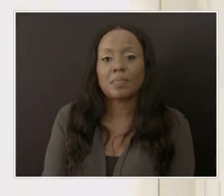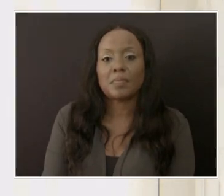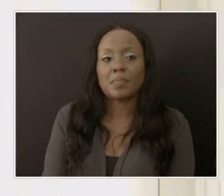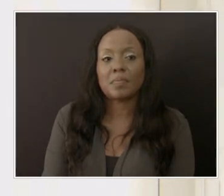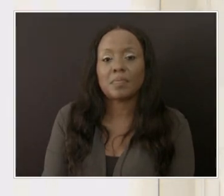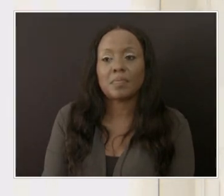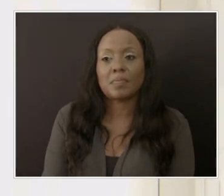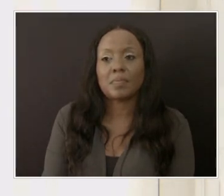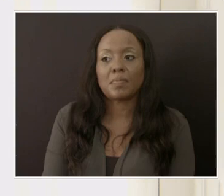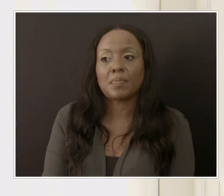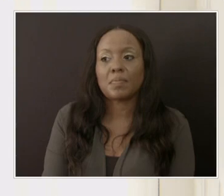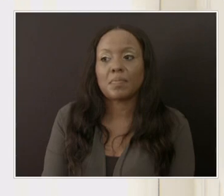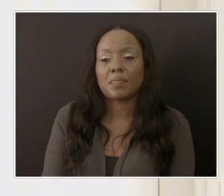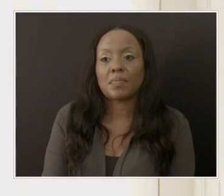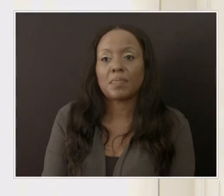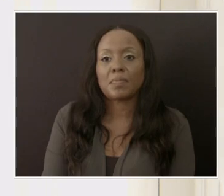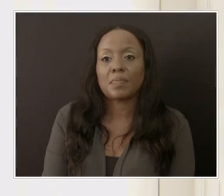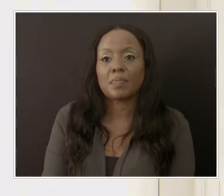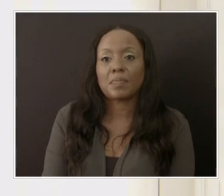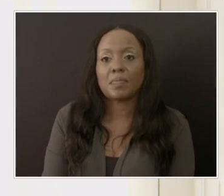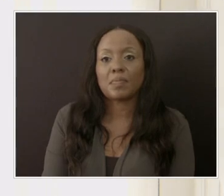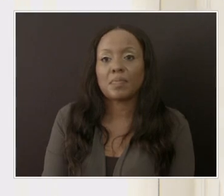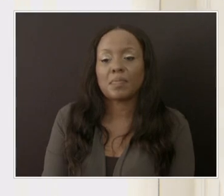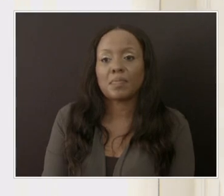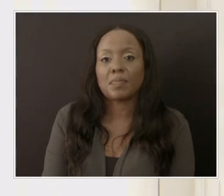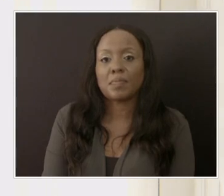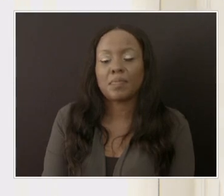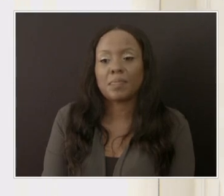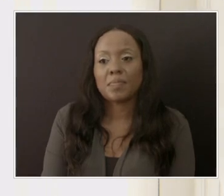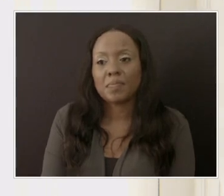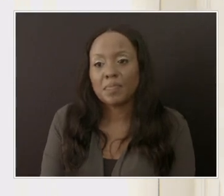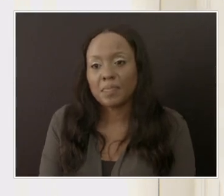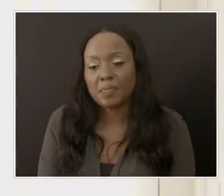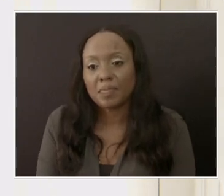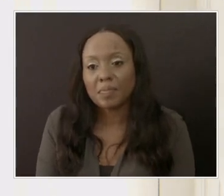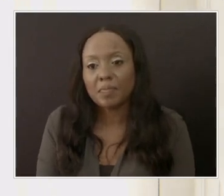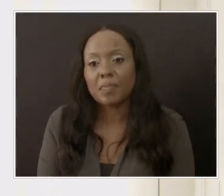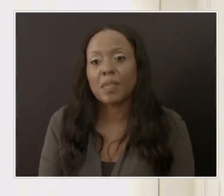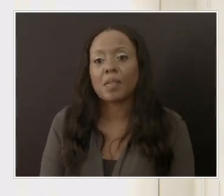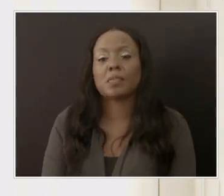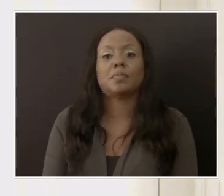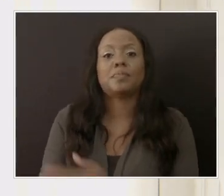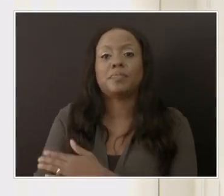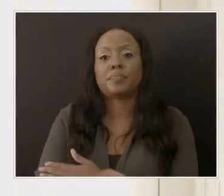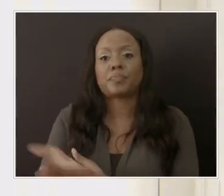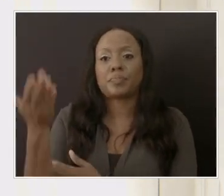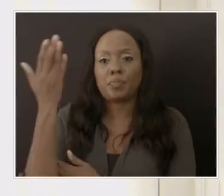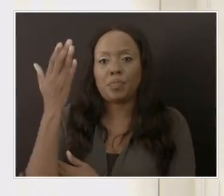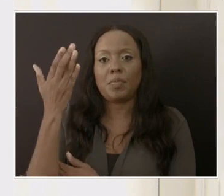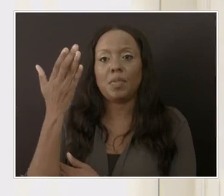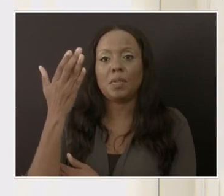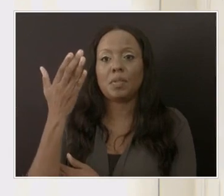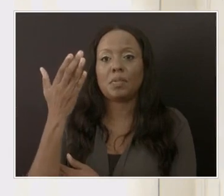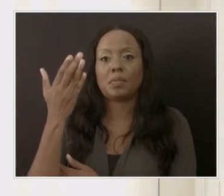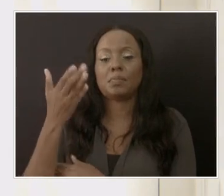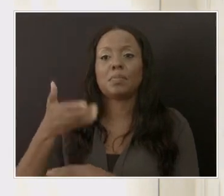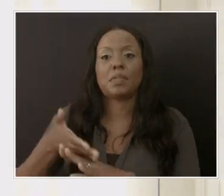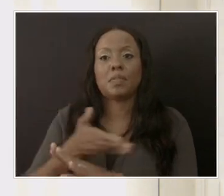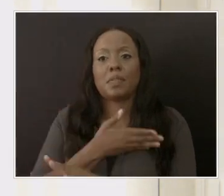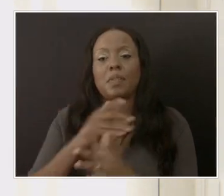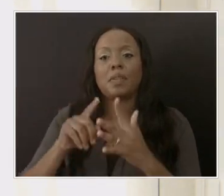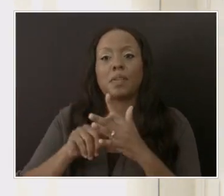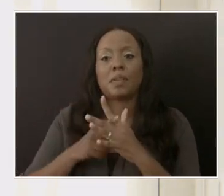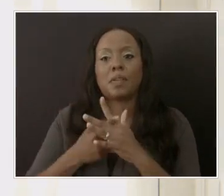Good morning. Good morning to everyone. Um, before I begin, let me just